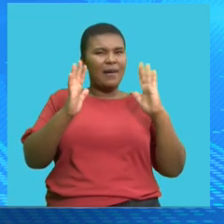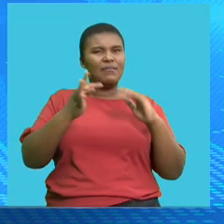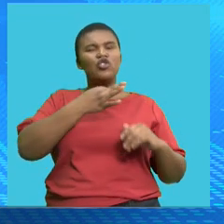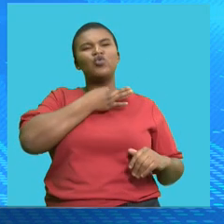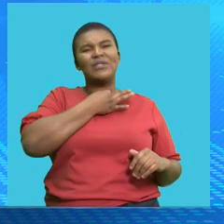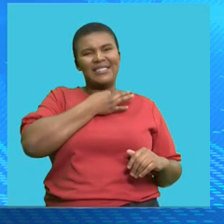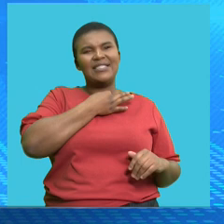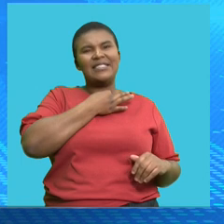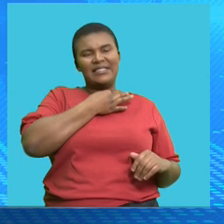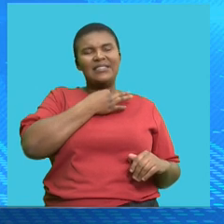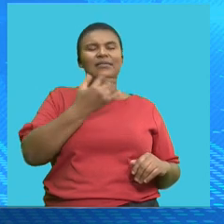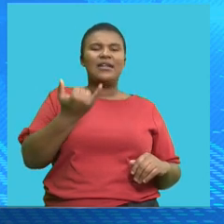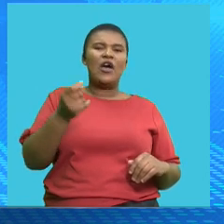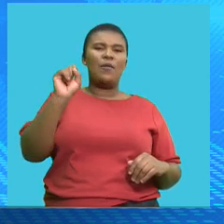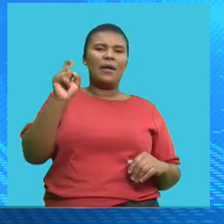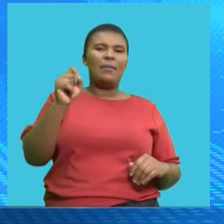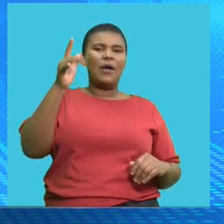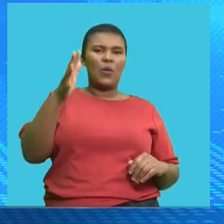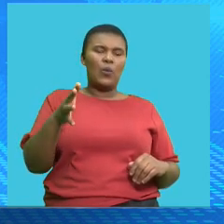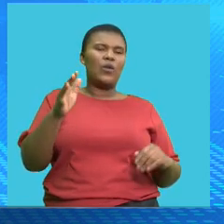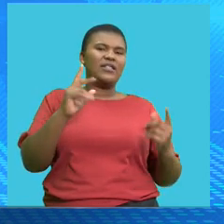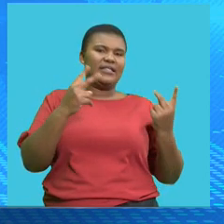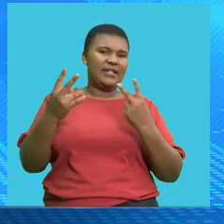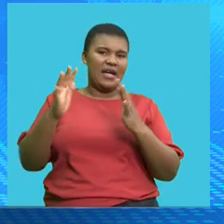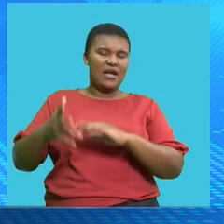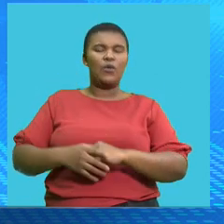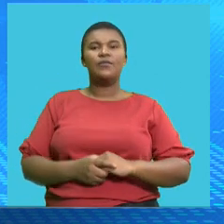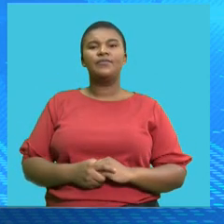um should uphold some risk premium on commodity prices